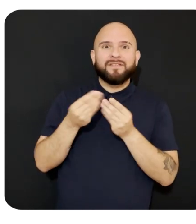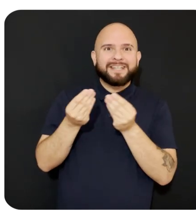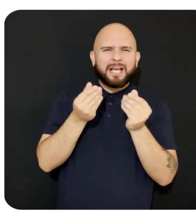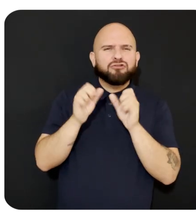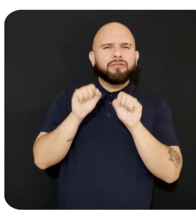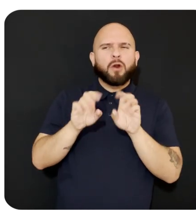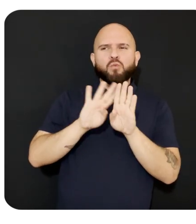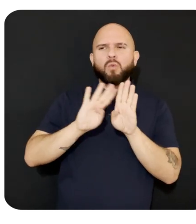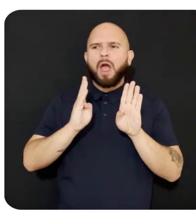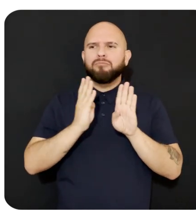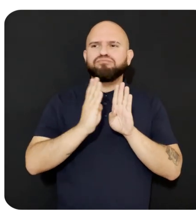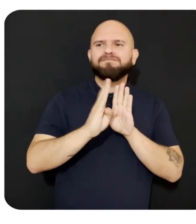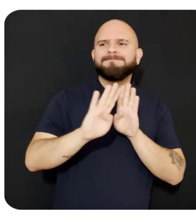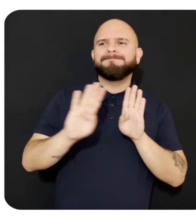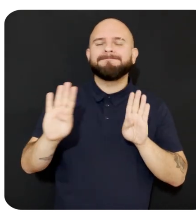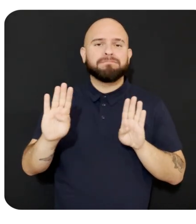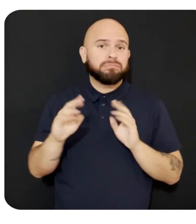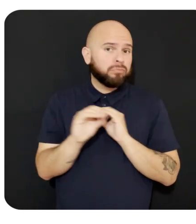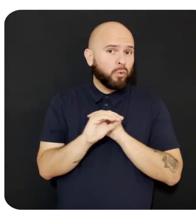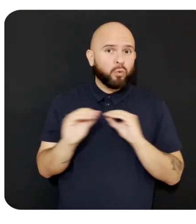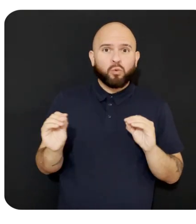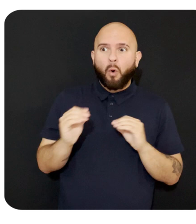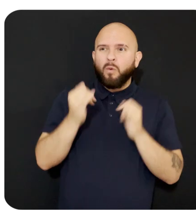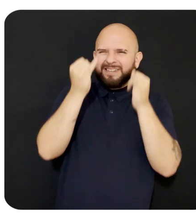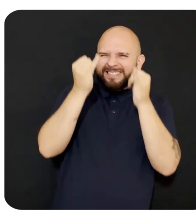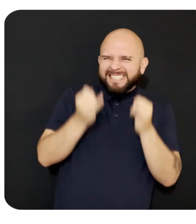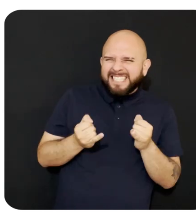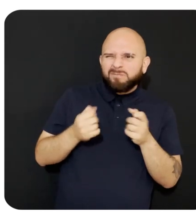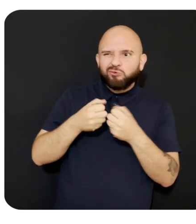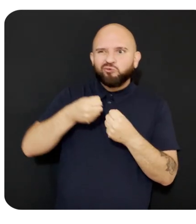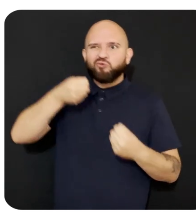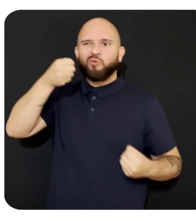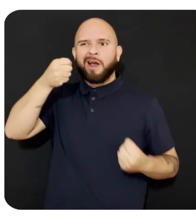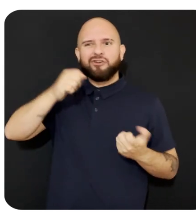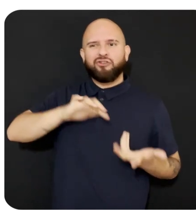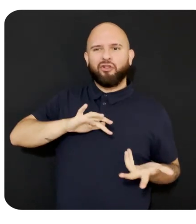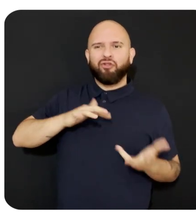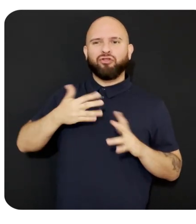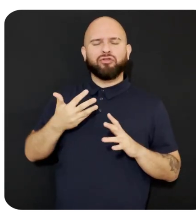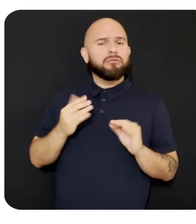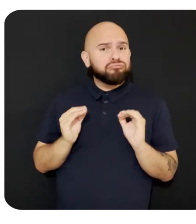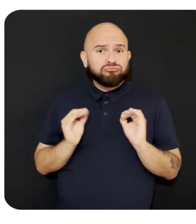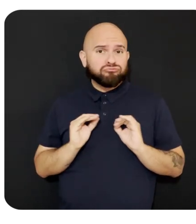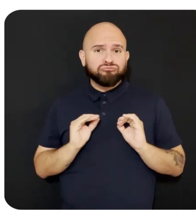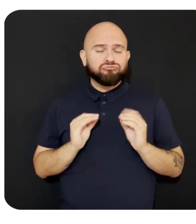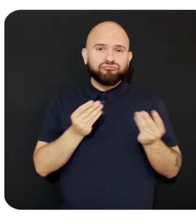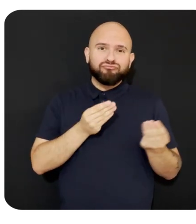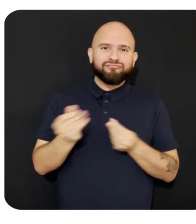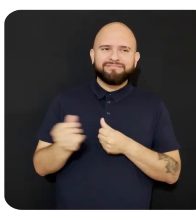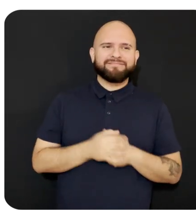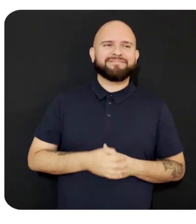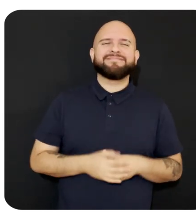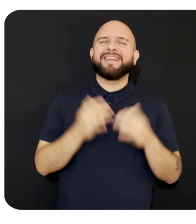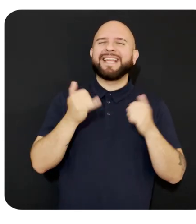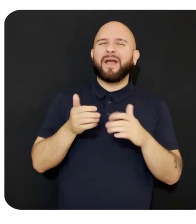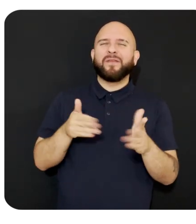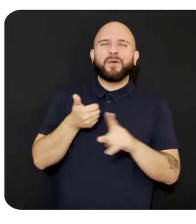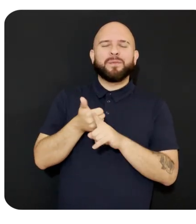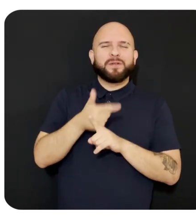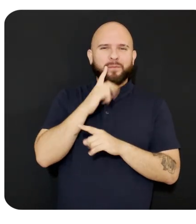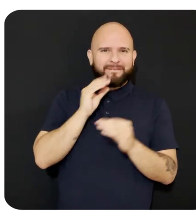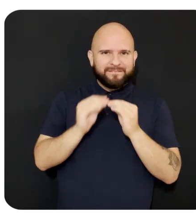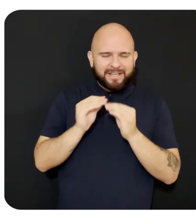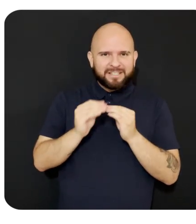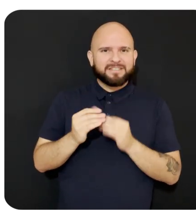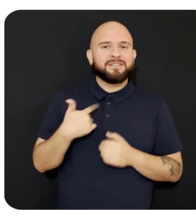around rooms without any seams, stretching, or deformation. Now, let's fix up the cube a bit. We will change the name to